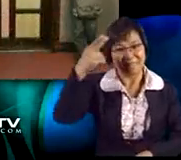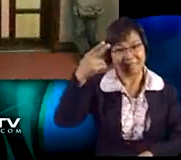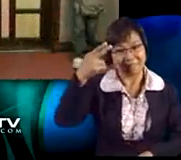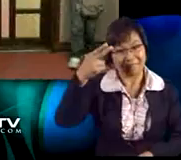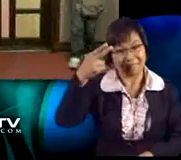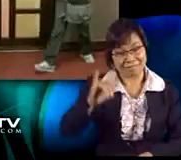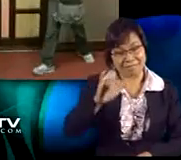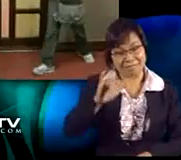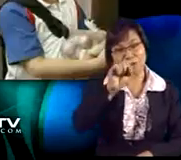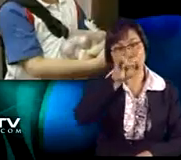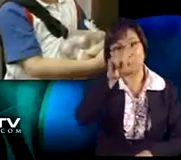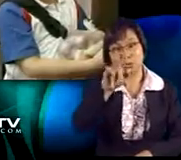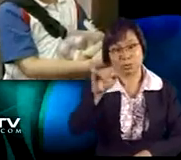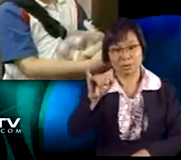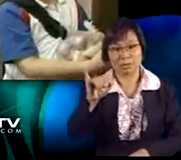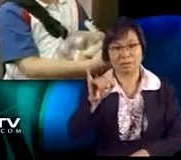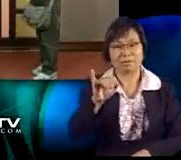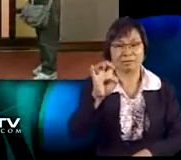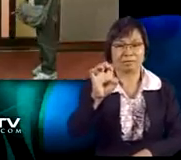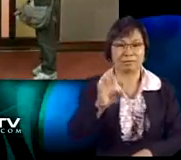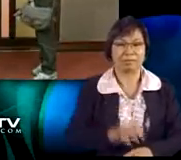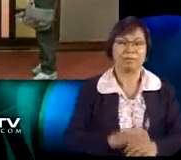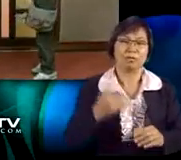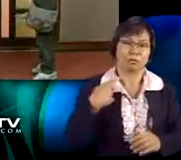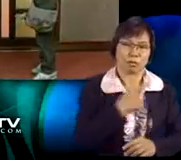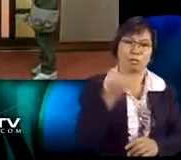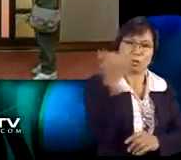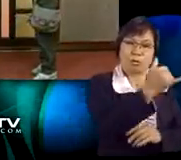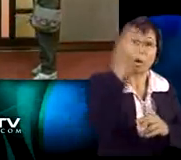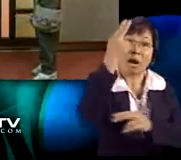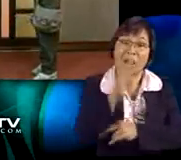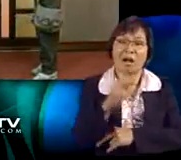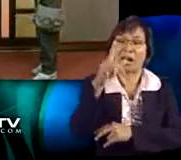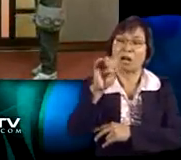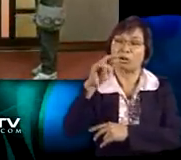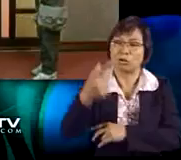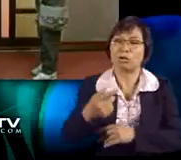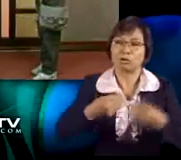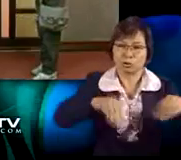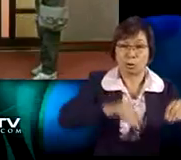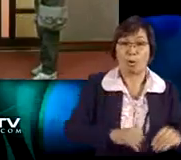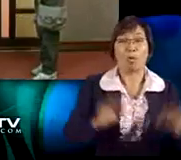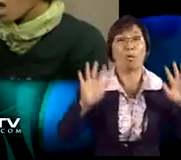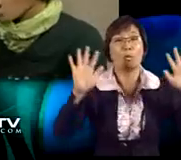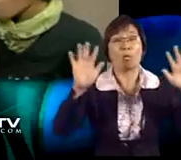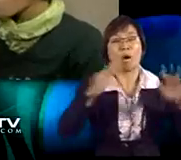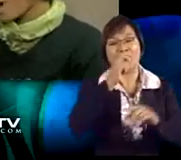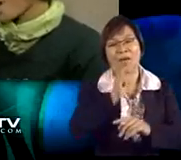Oh, hey guys. Hey, Susie. We got you a small present from Uncle Leong Chok. What's that?